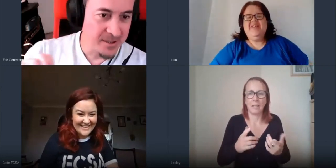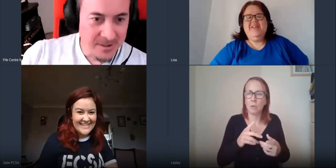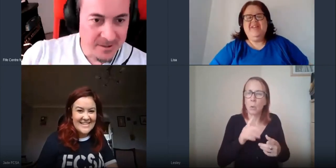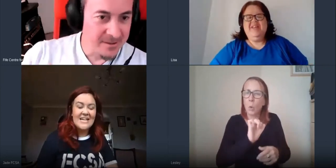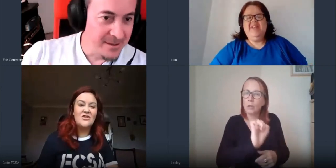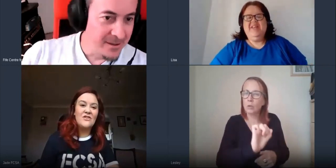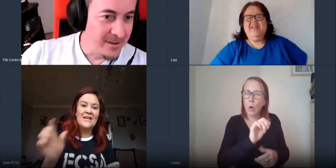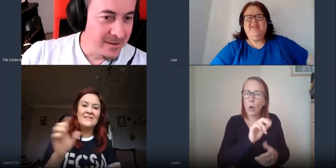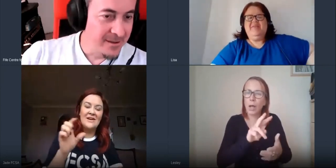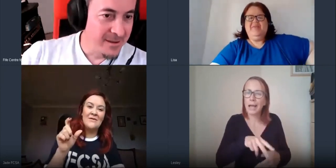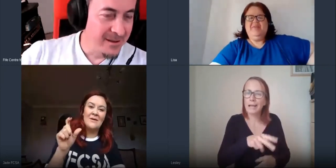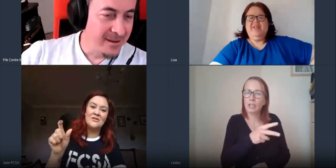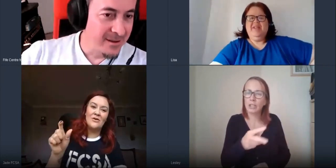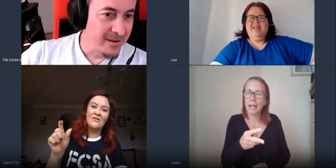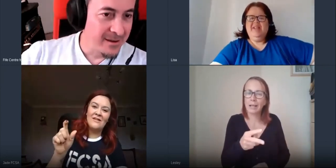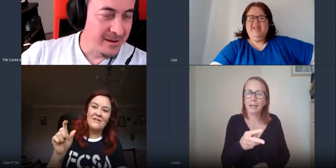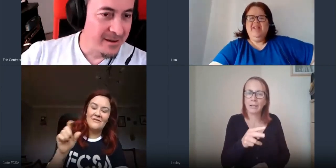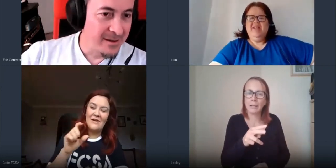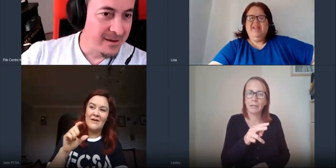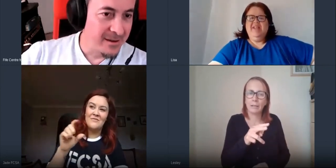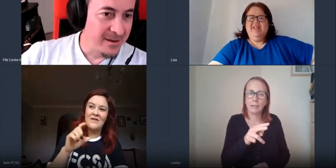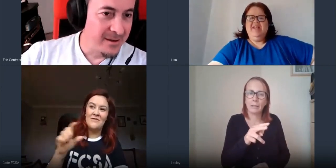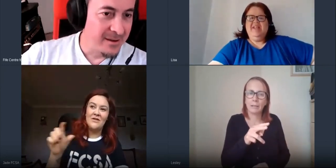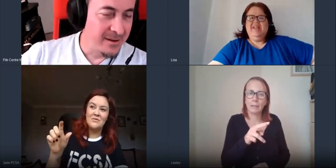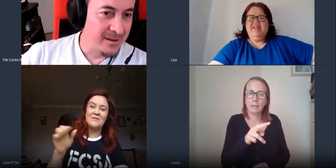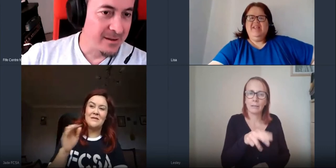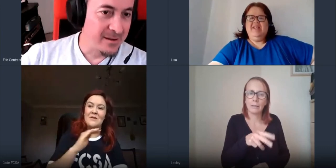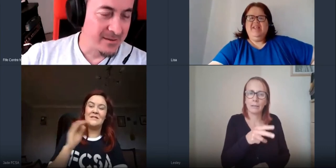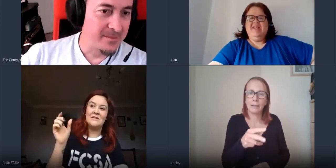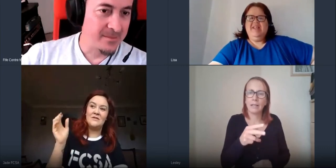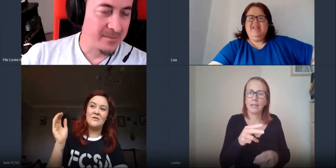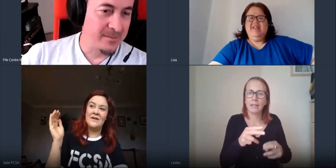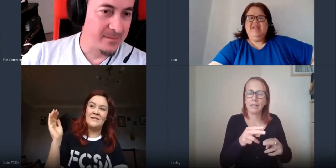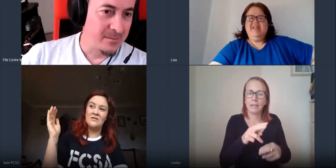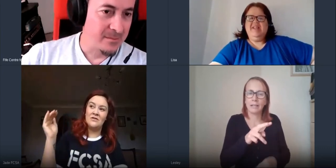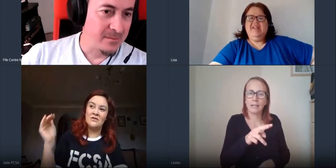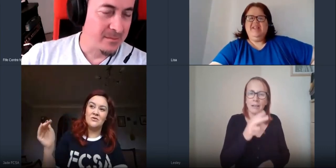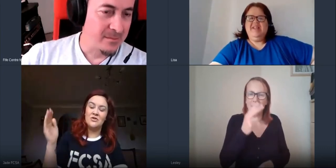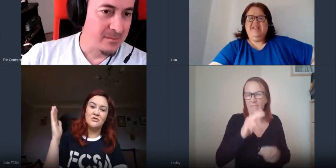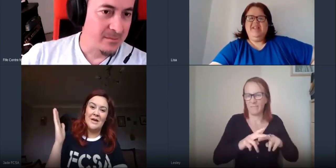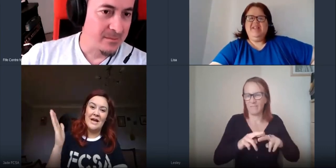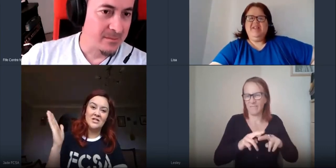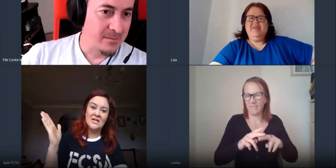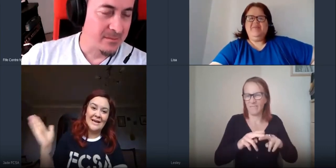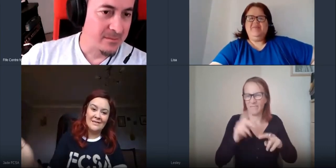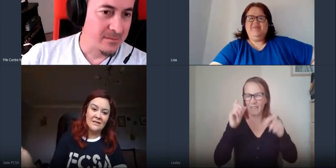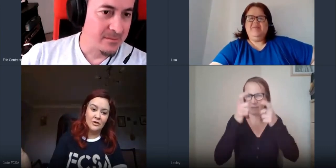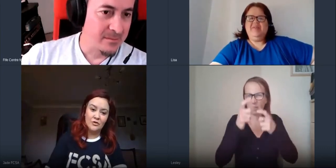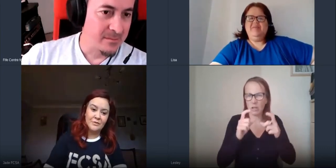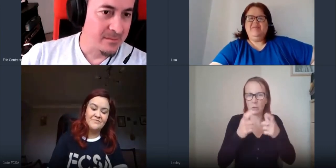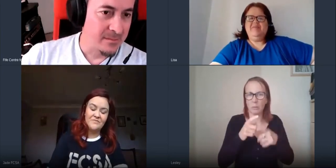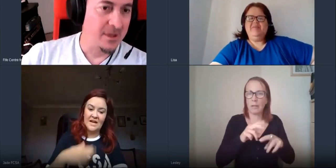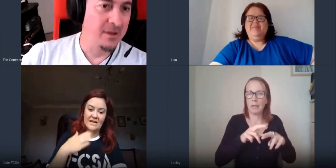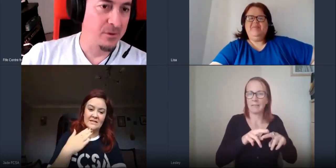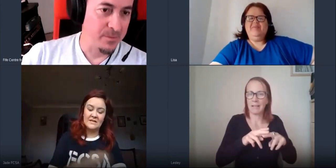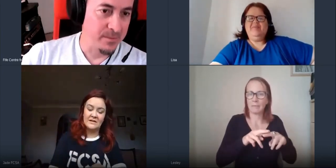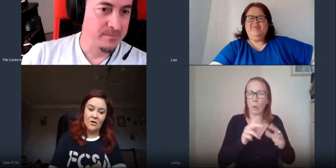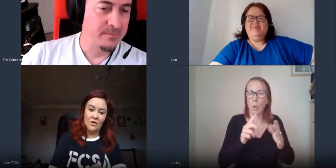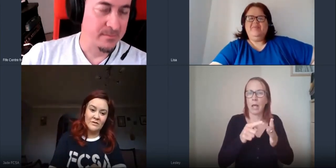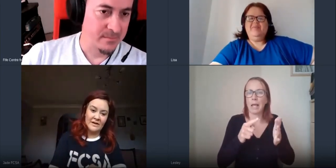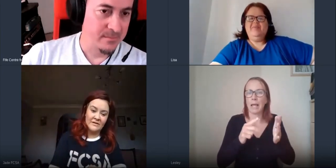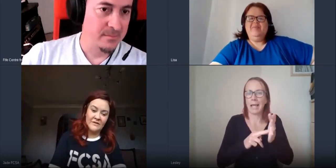so it's it's on the um five college website but it's you'll find on our socials it'll be hashtag in the loop and then